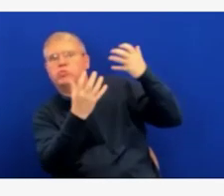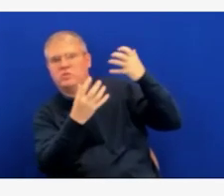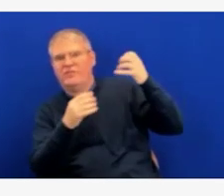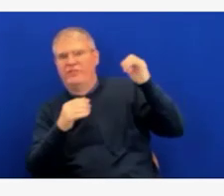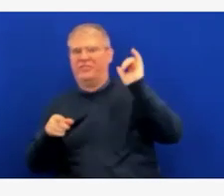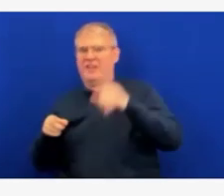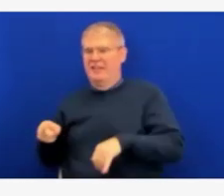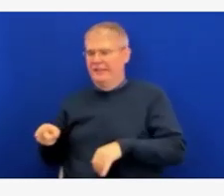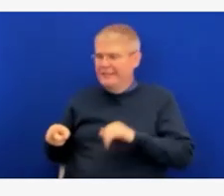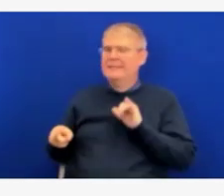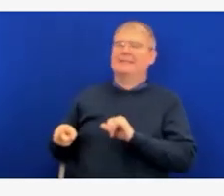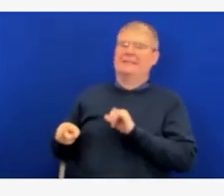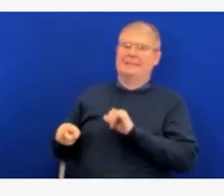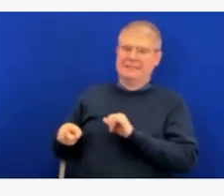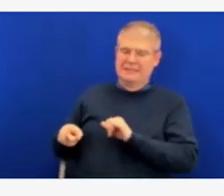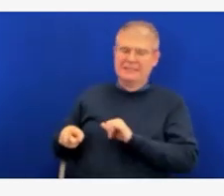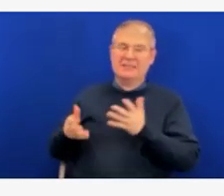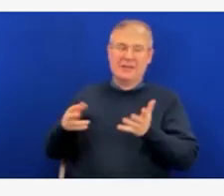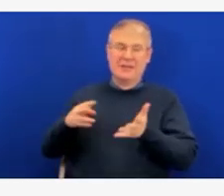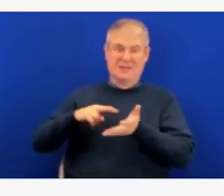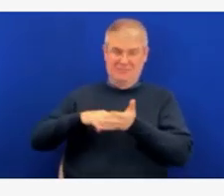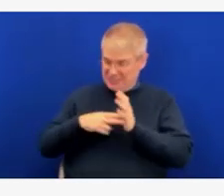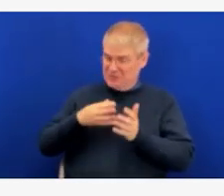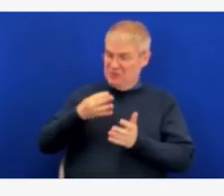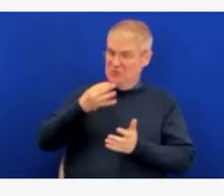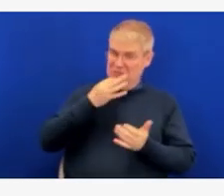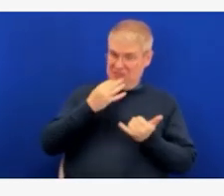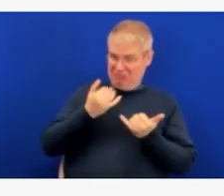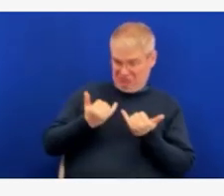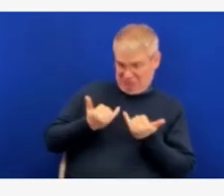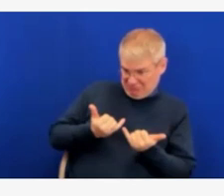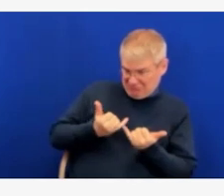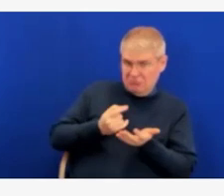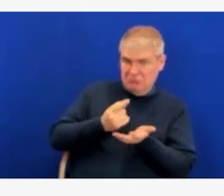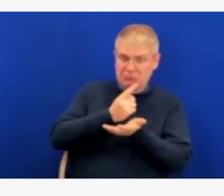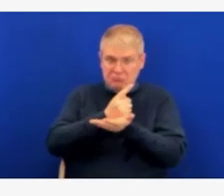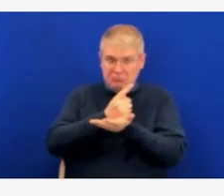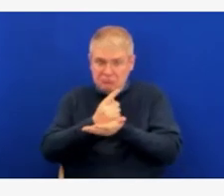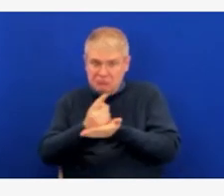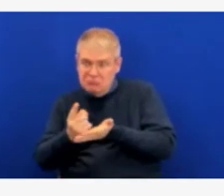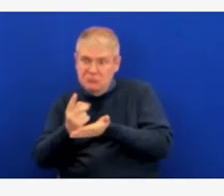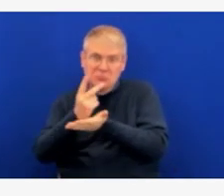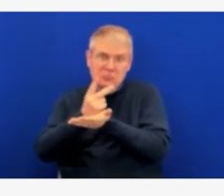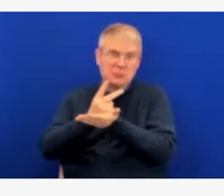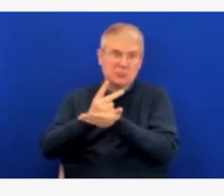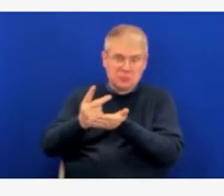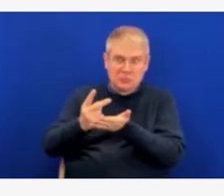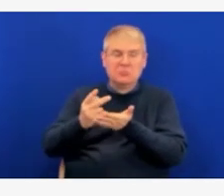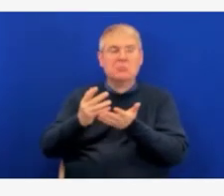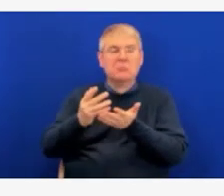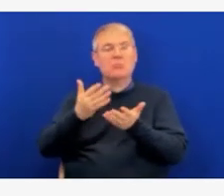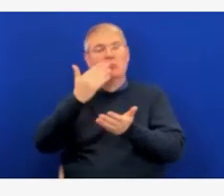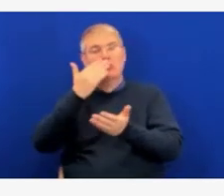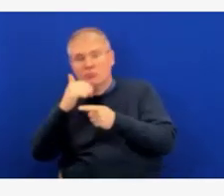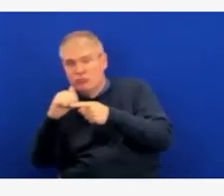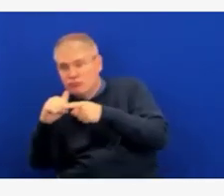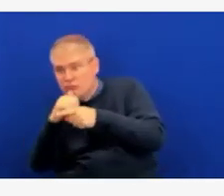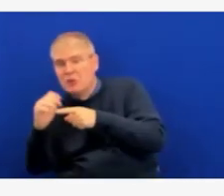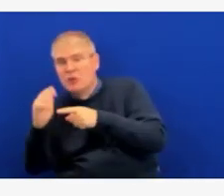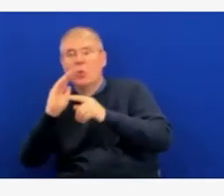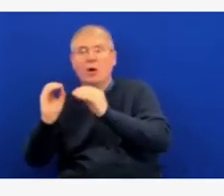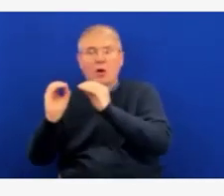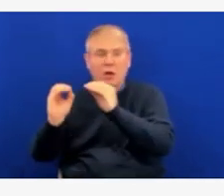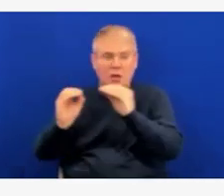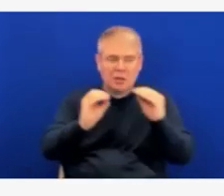I feel confident that we're going to get a robust uptake. But it's going to take a lot of